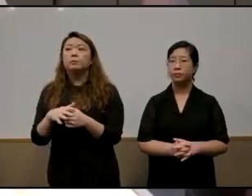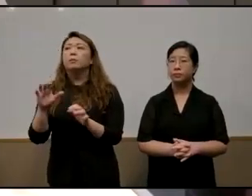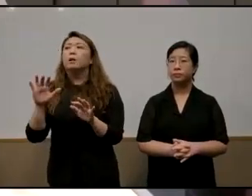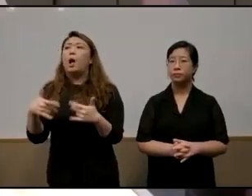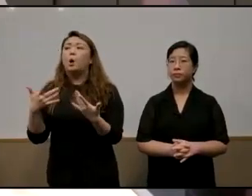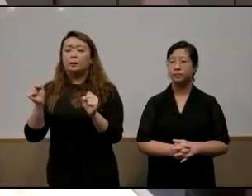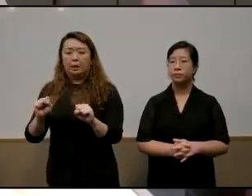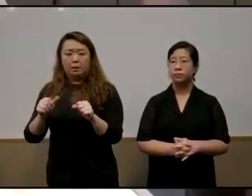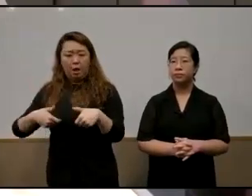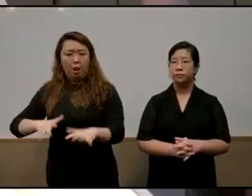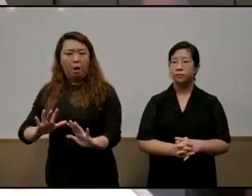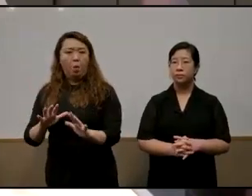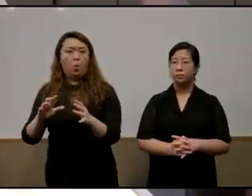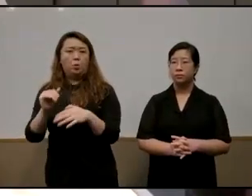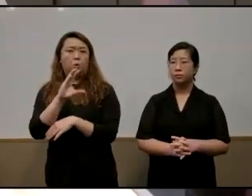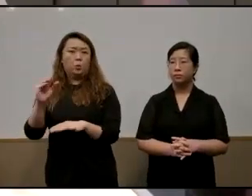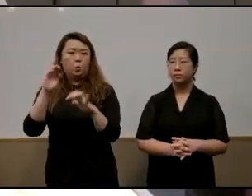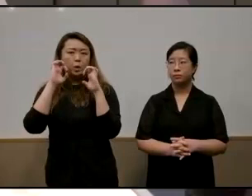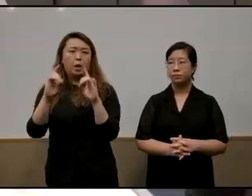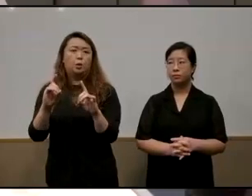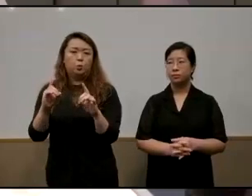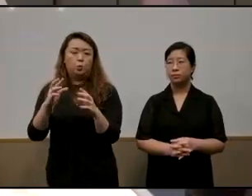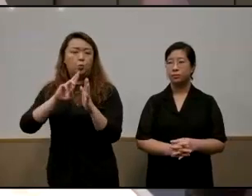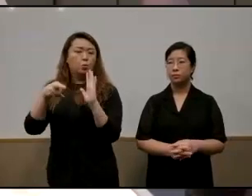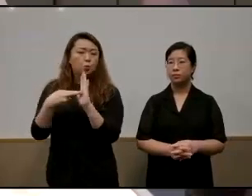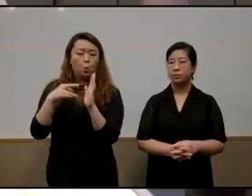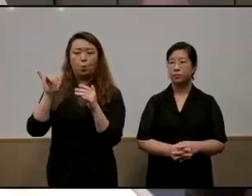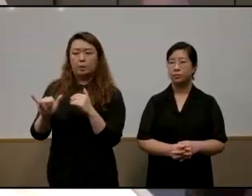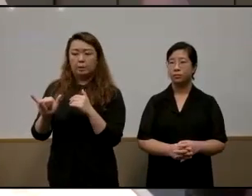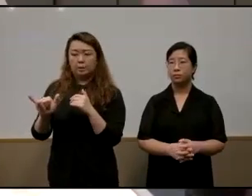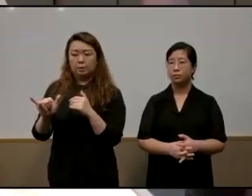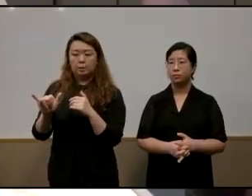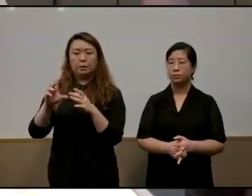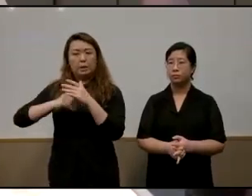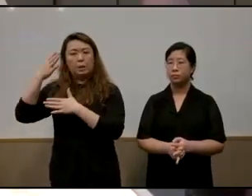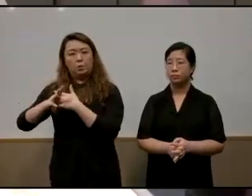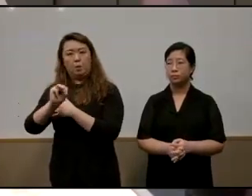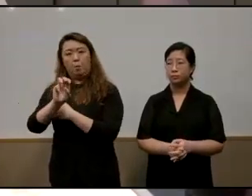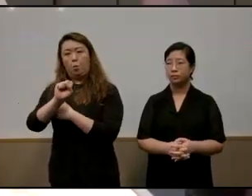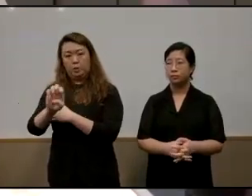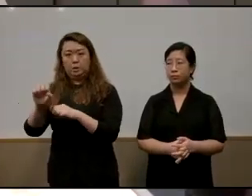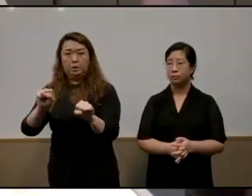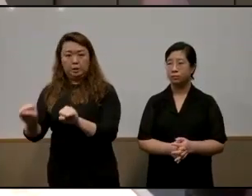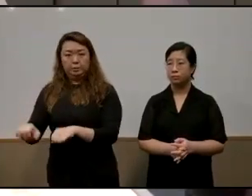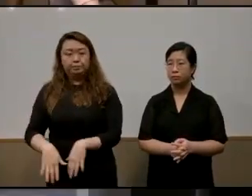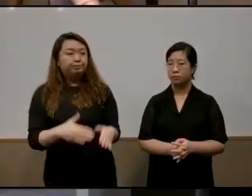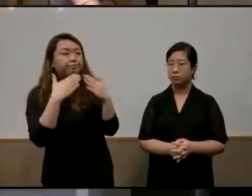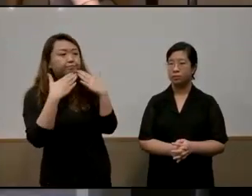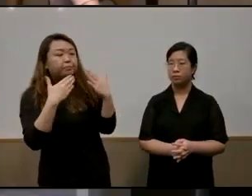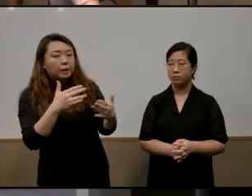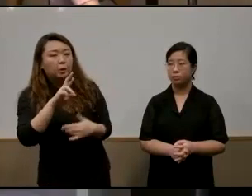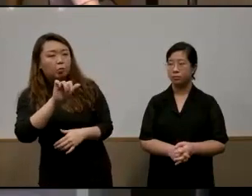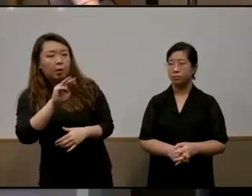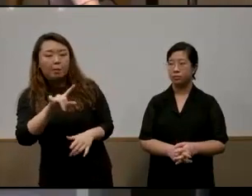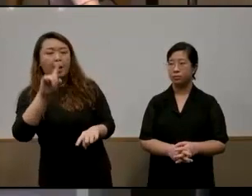co-educator role um that we that that is outside of the moe system thank you very much ramen i